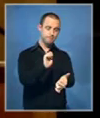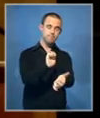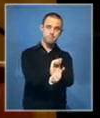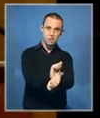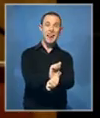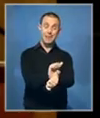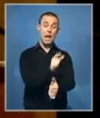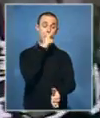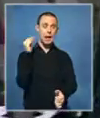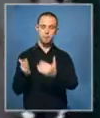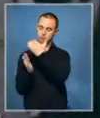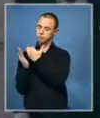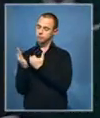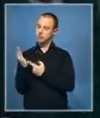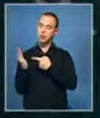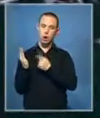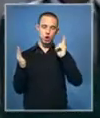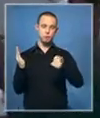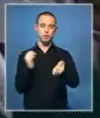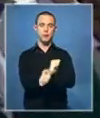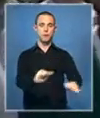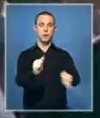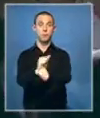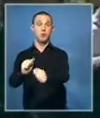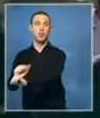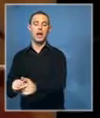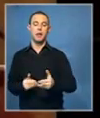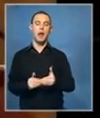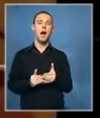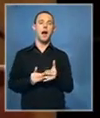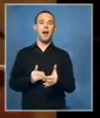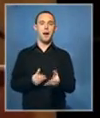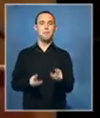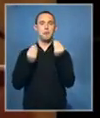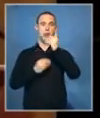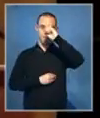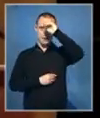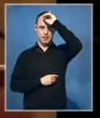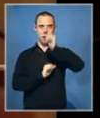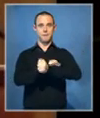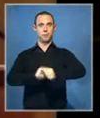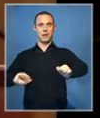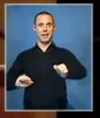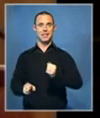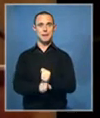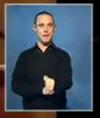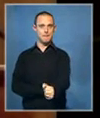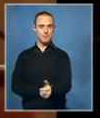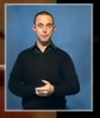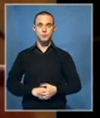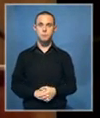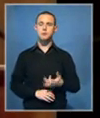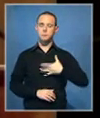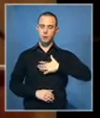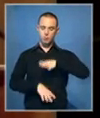identified and released. Nelson Mandela's release was imminent. I wish to put it plainly that the government